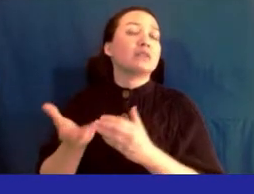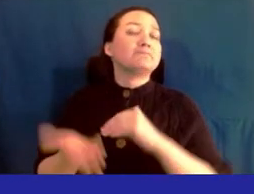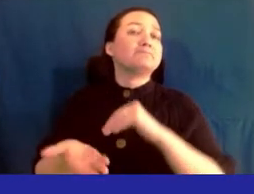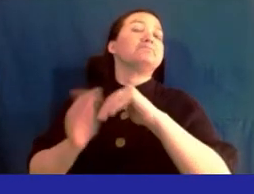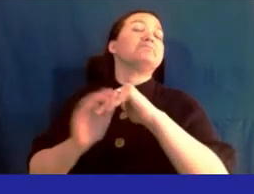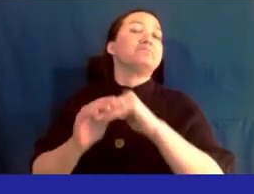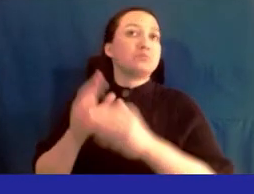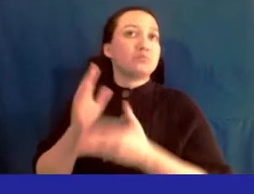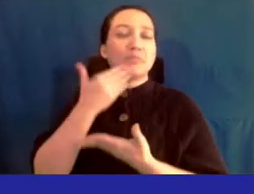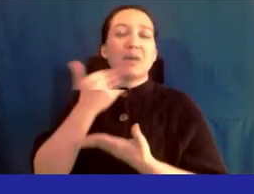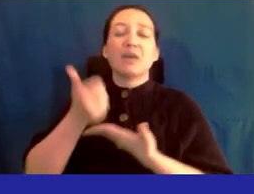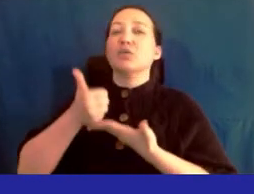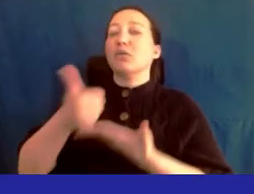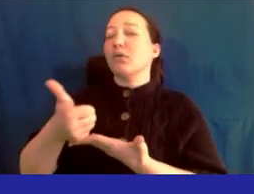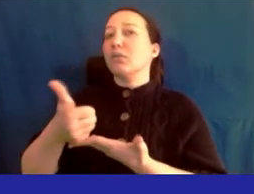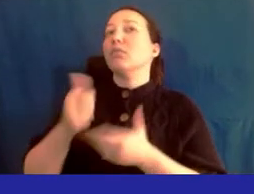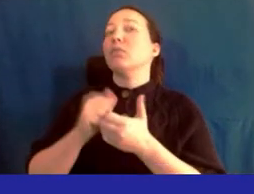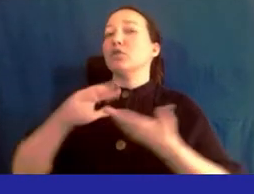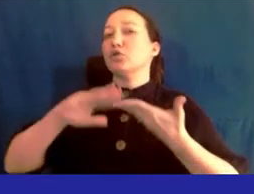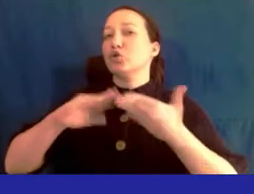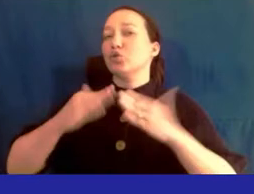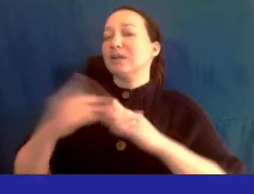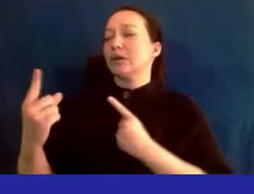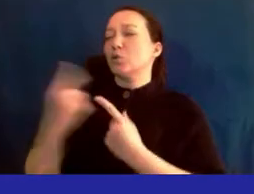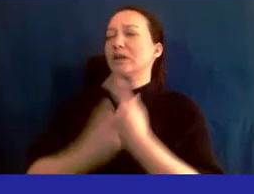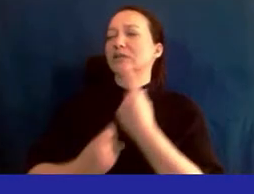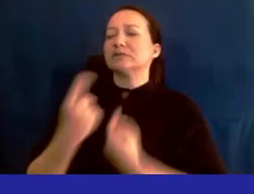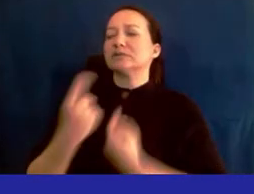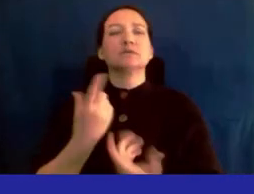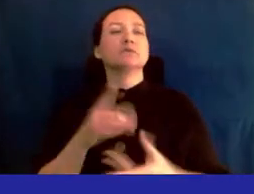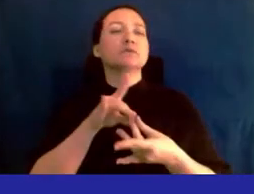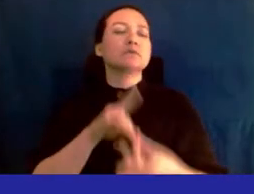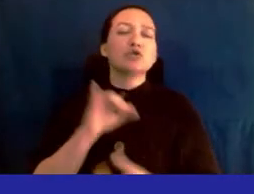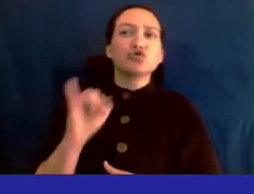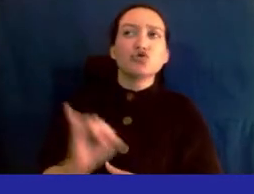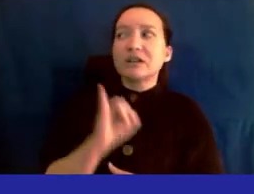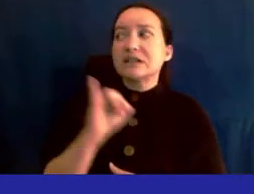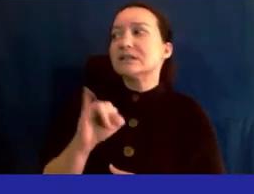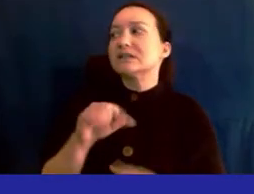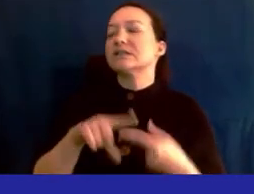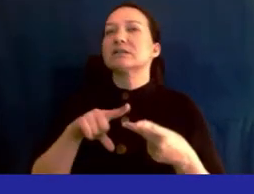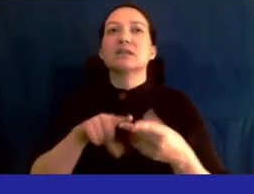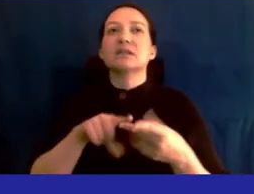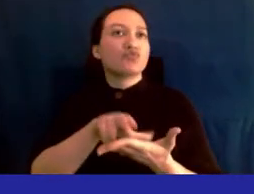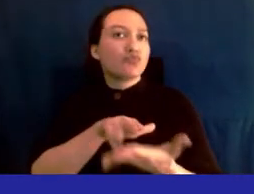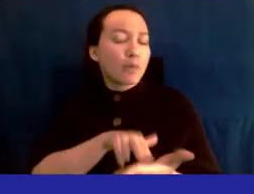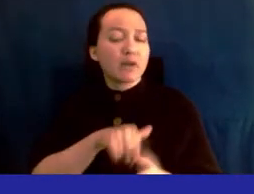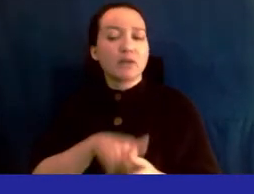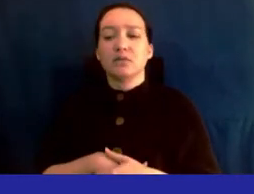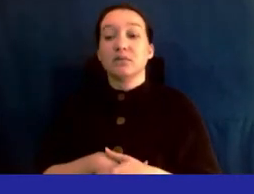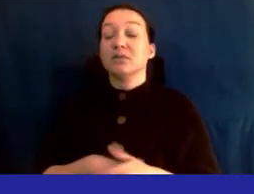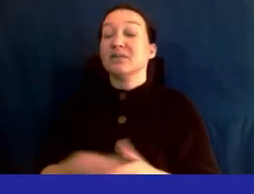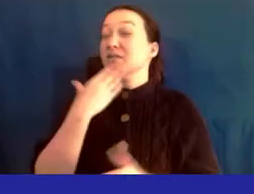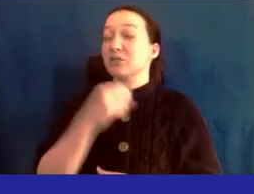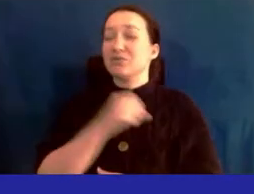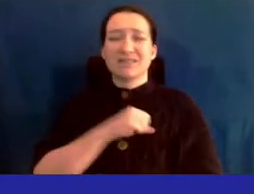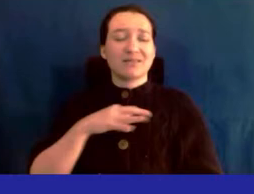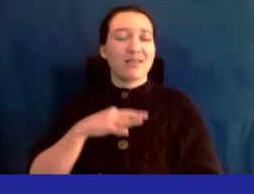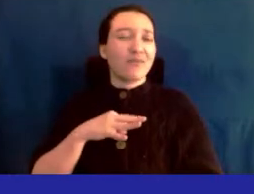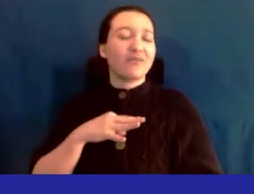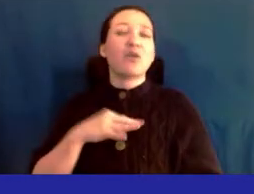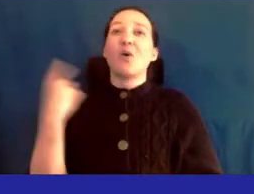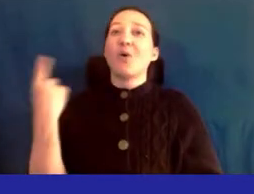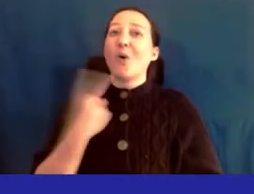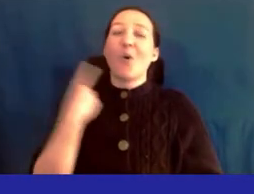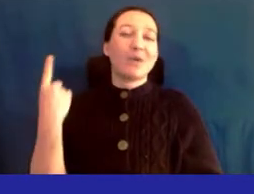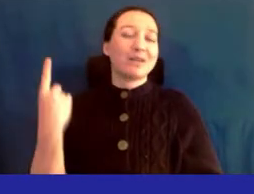to better assist with community questions regarding insurance and enrollment and thank you to the staff there for always having